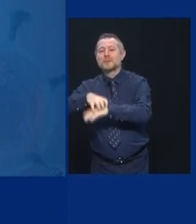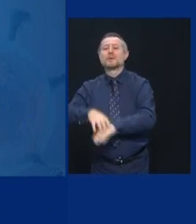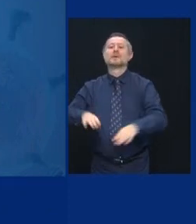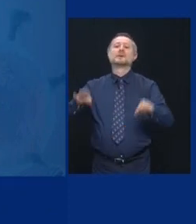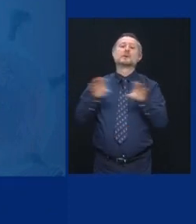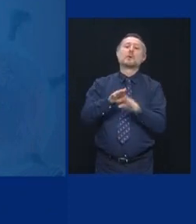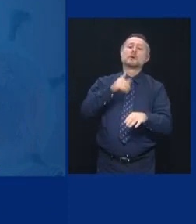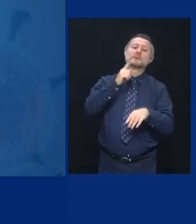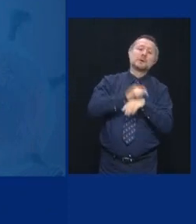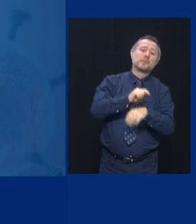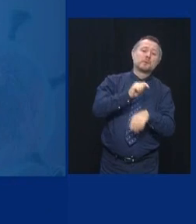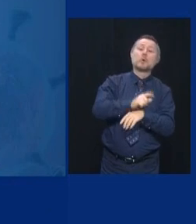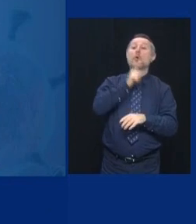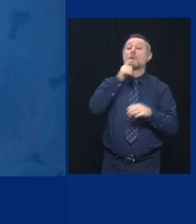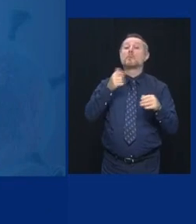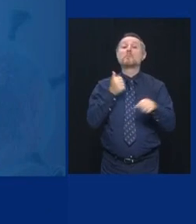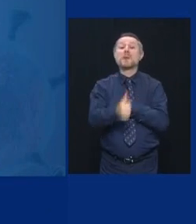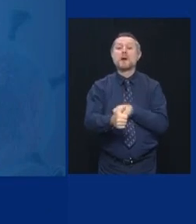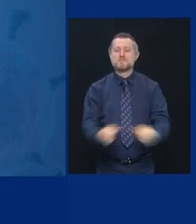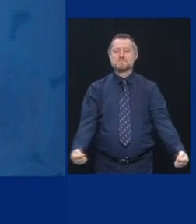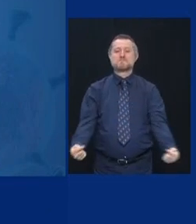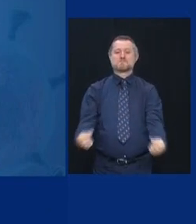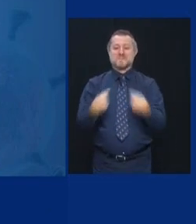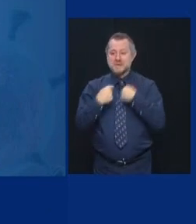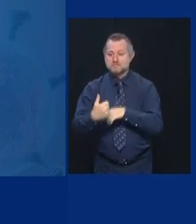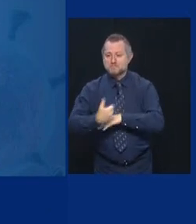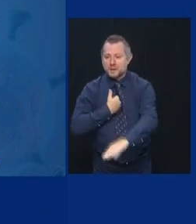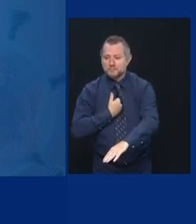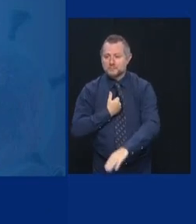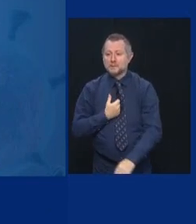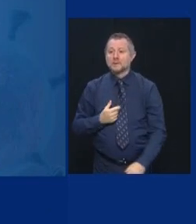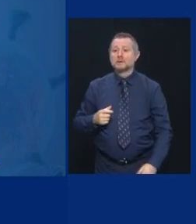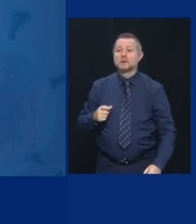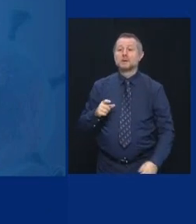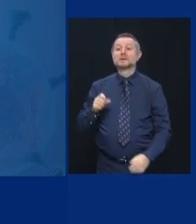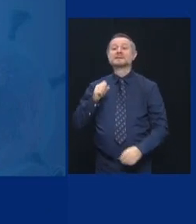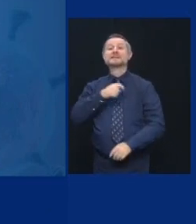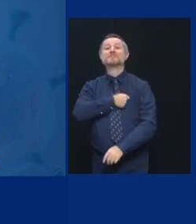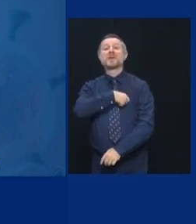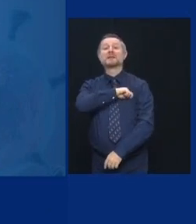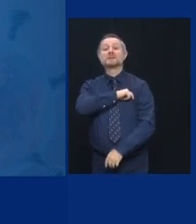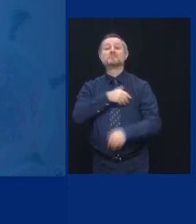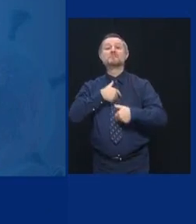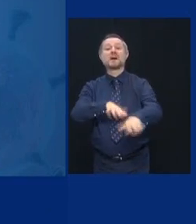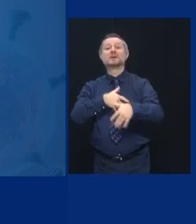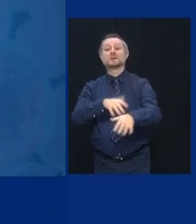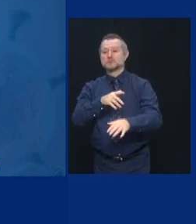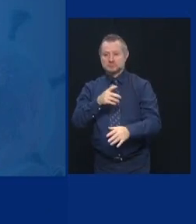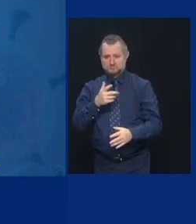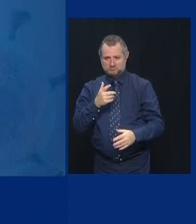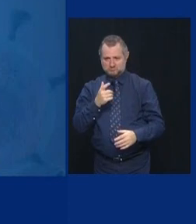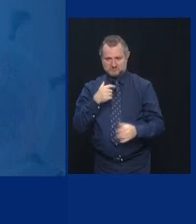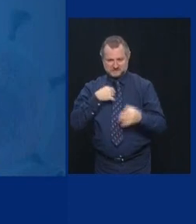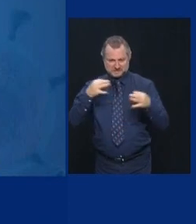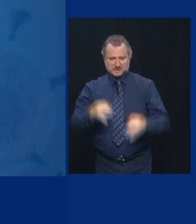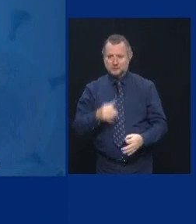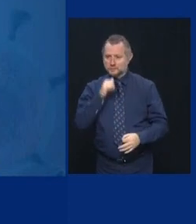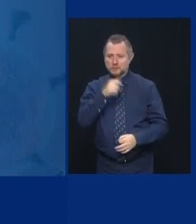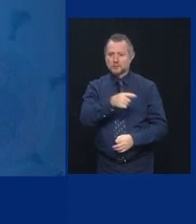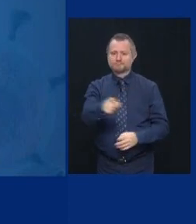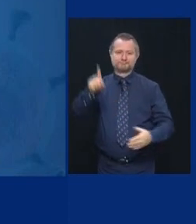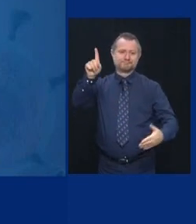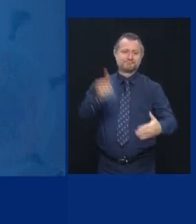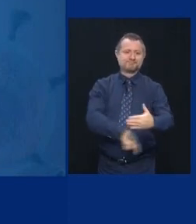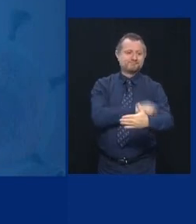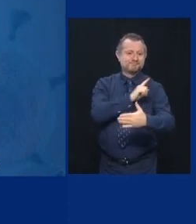I had to close the St. Patrick's Day parade? I did it. I'll do it. But none of these